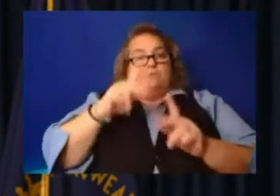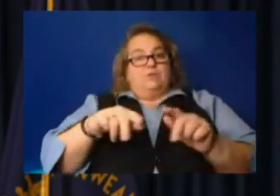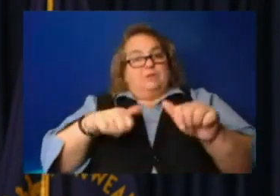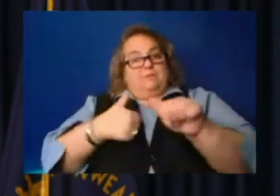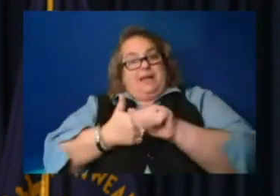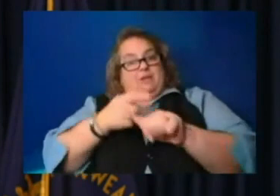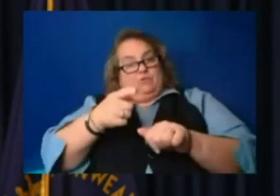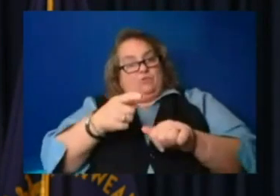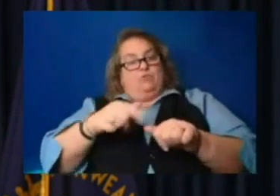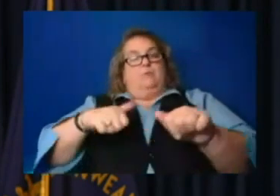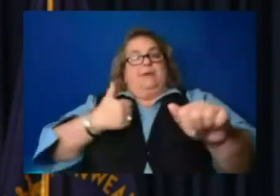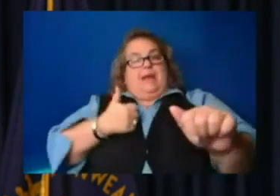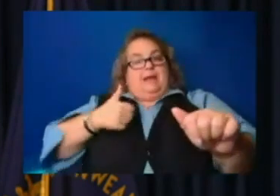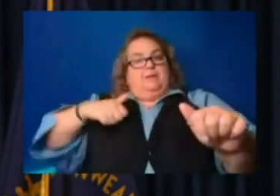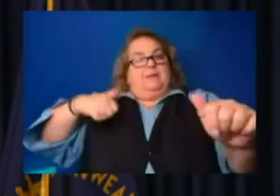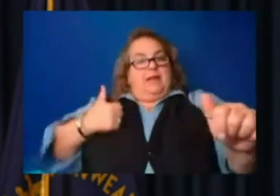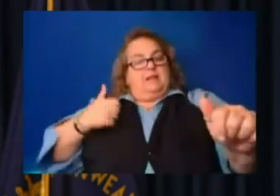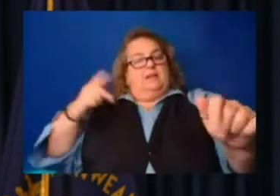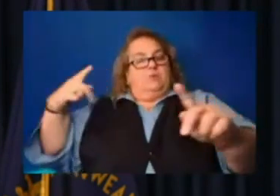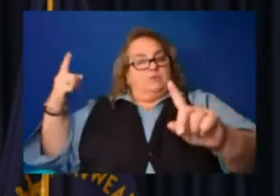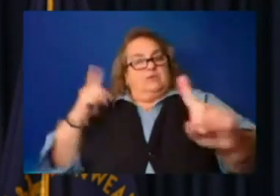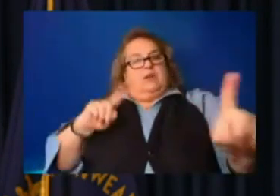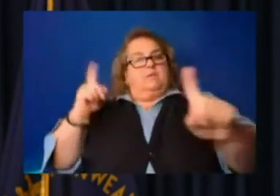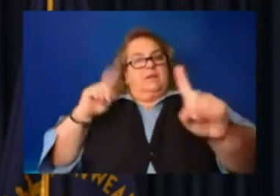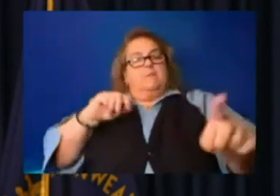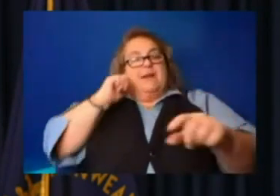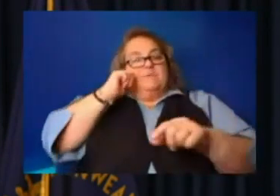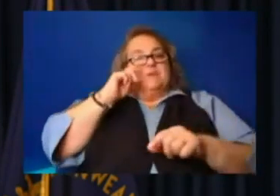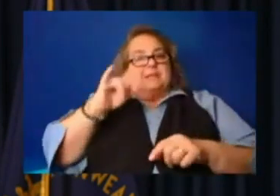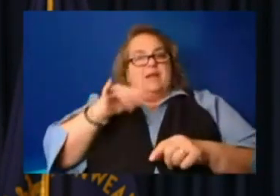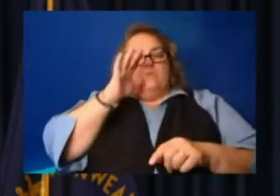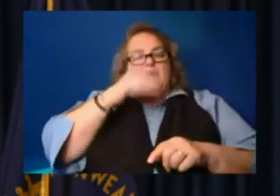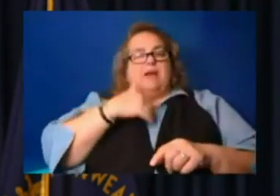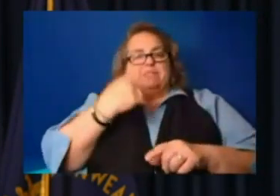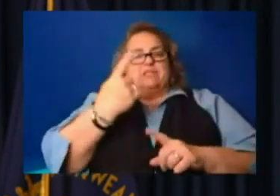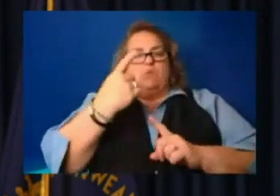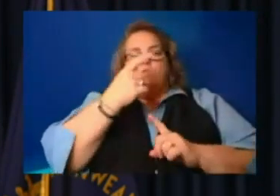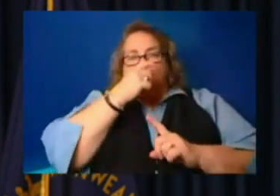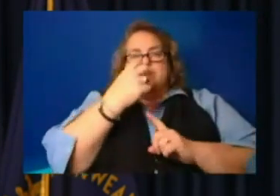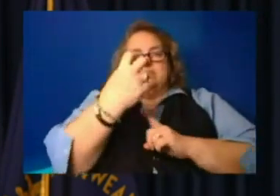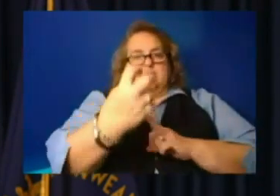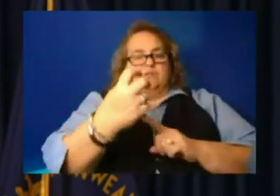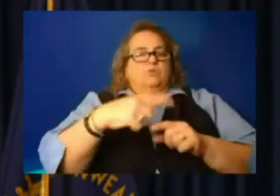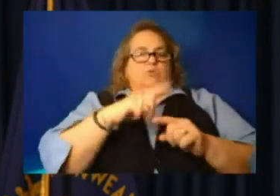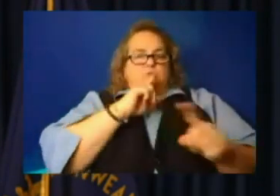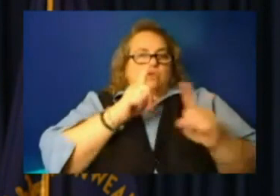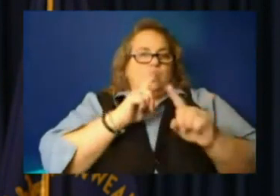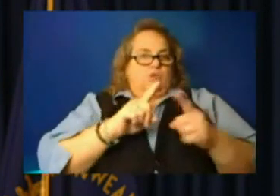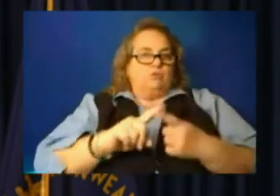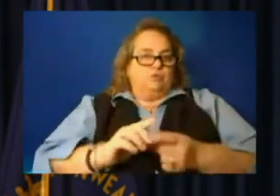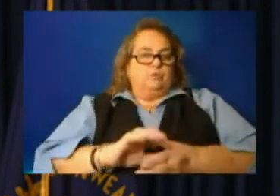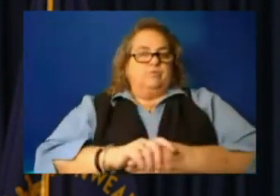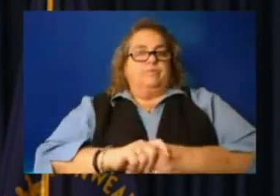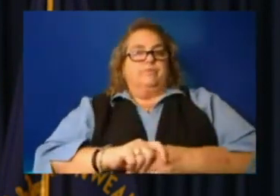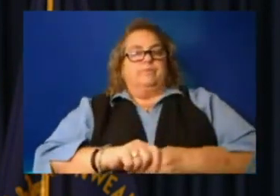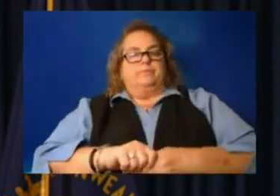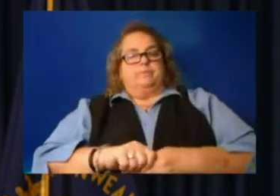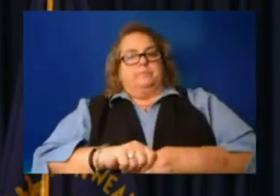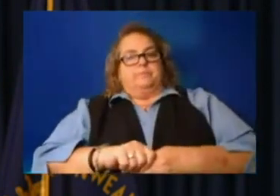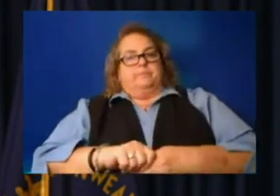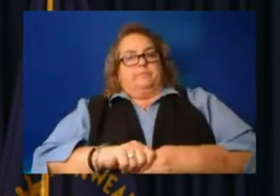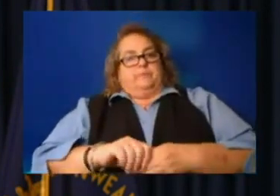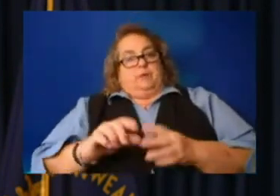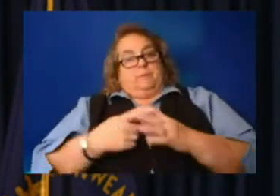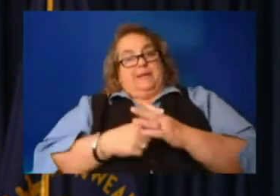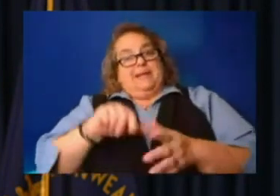and the person coming in the days after that are gonna have somebody they can talk to as well. Uh, beginning yesterday morning,